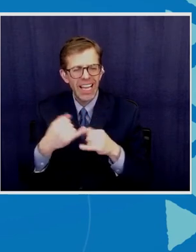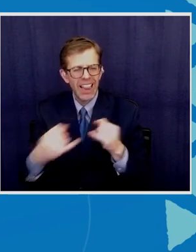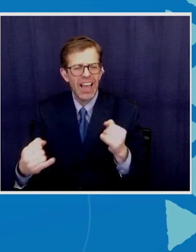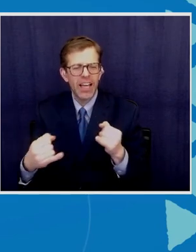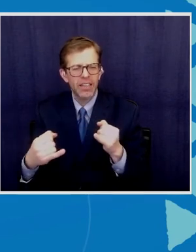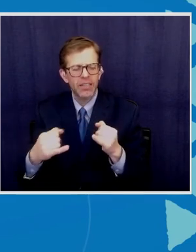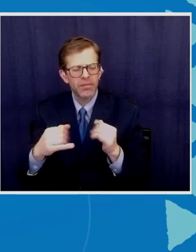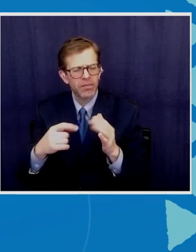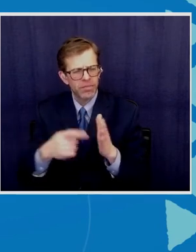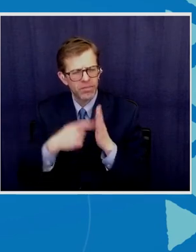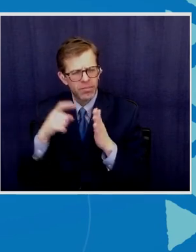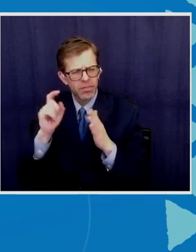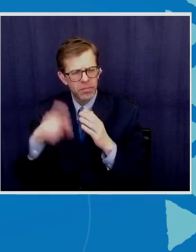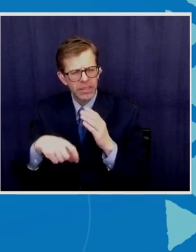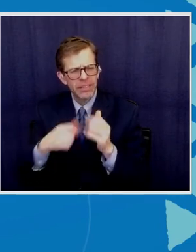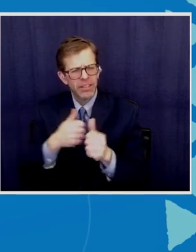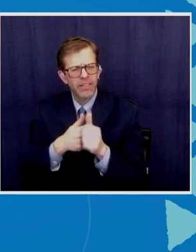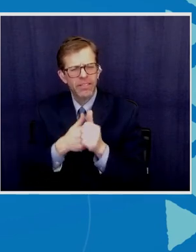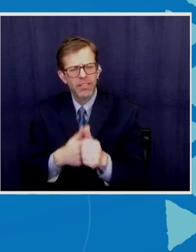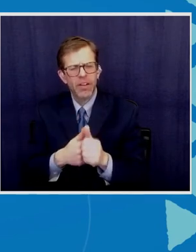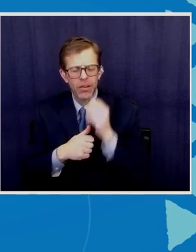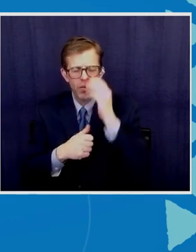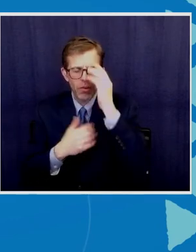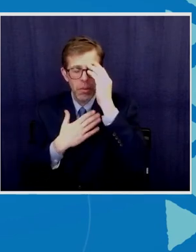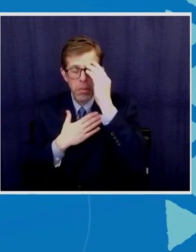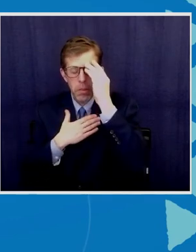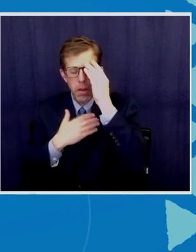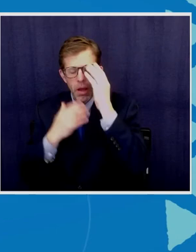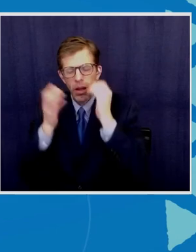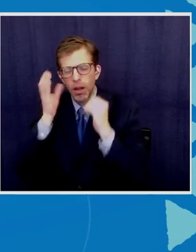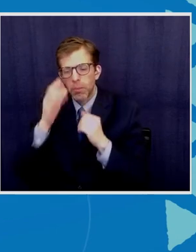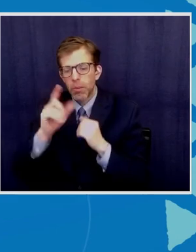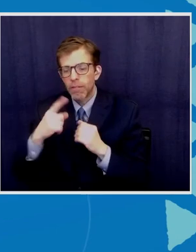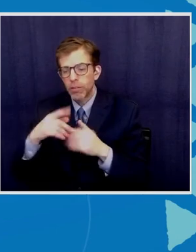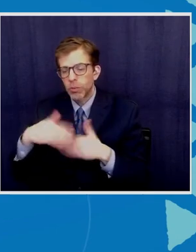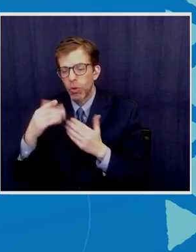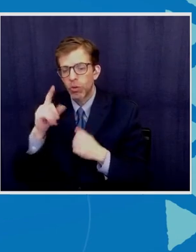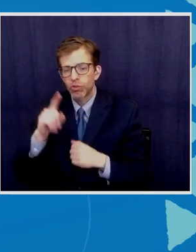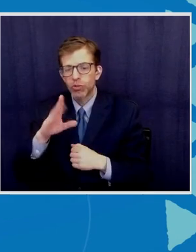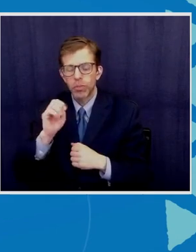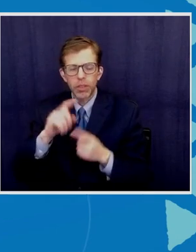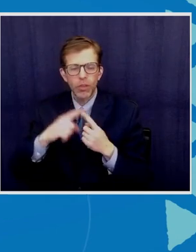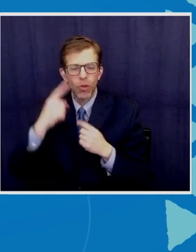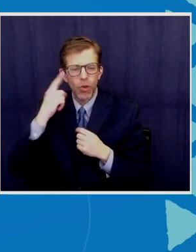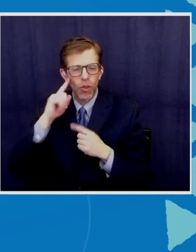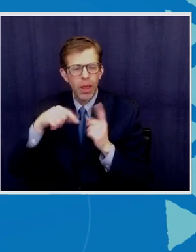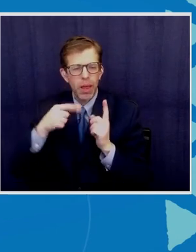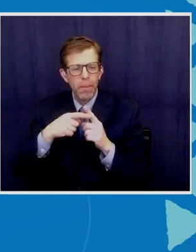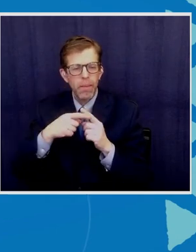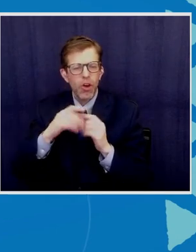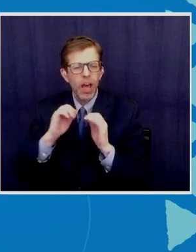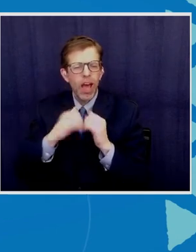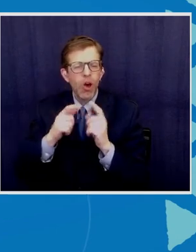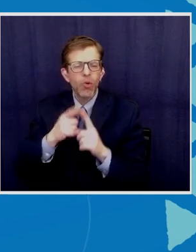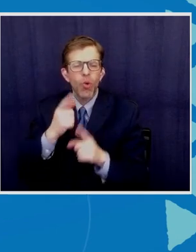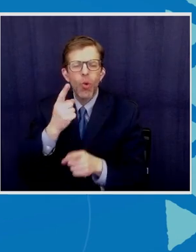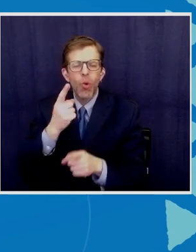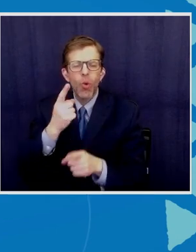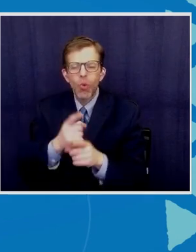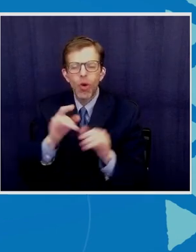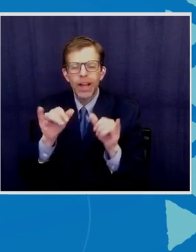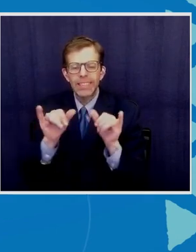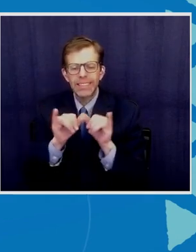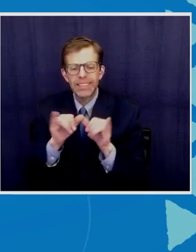the first the first proposal should be to think about how to right-size the fishing